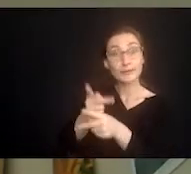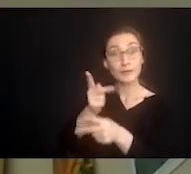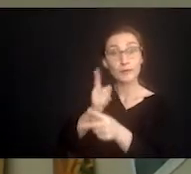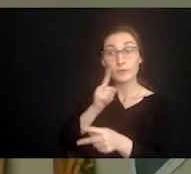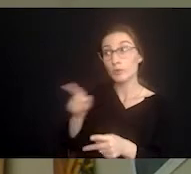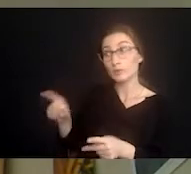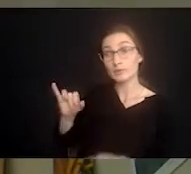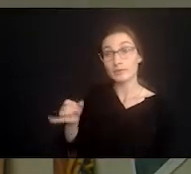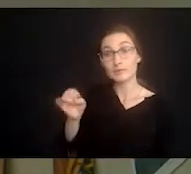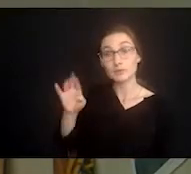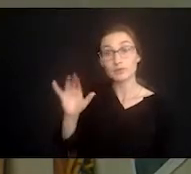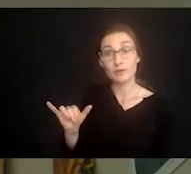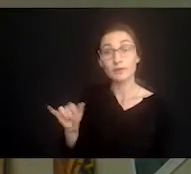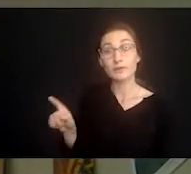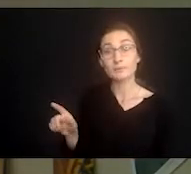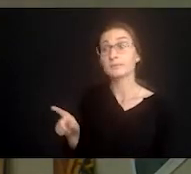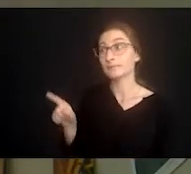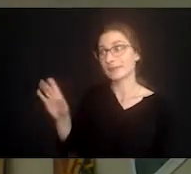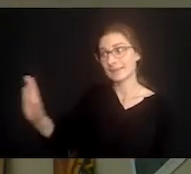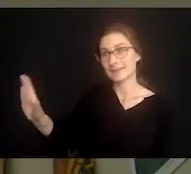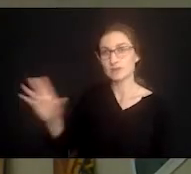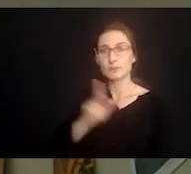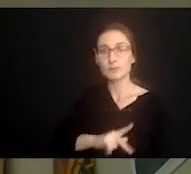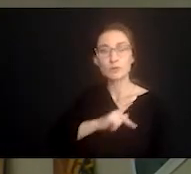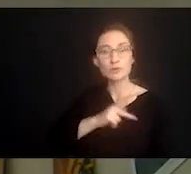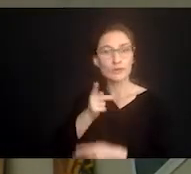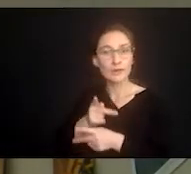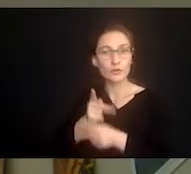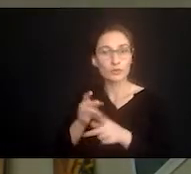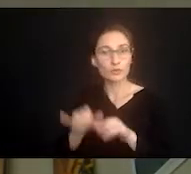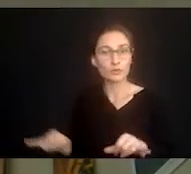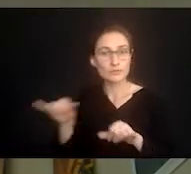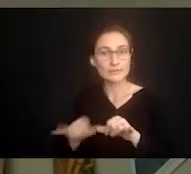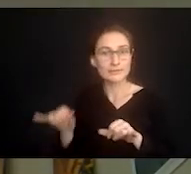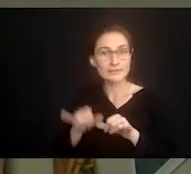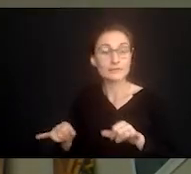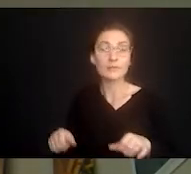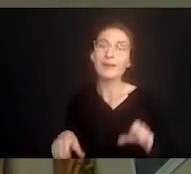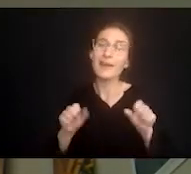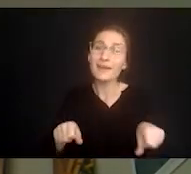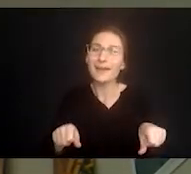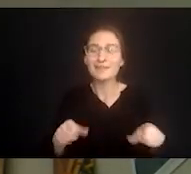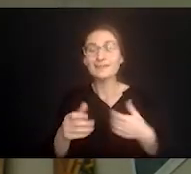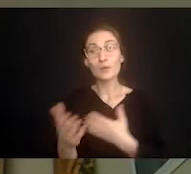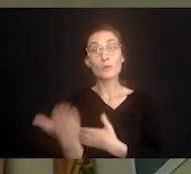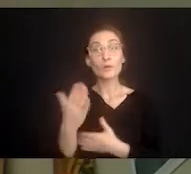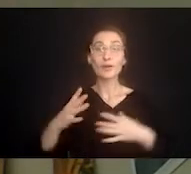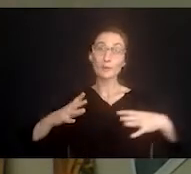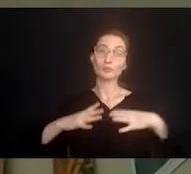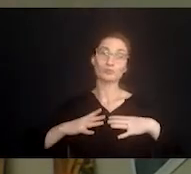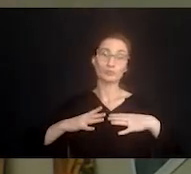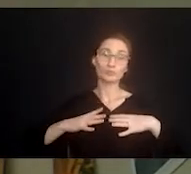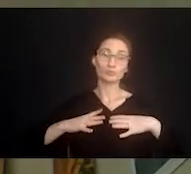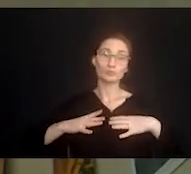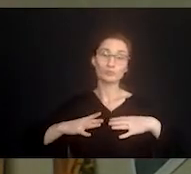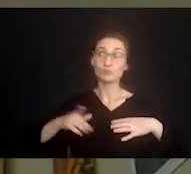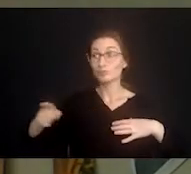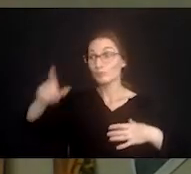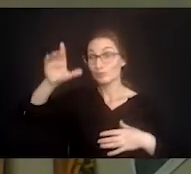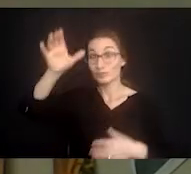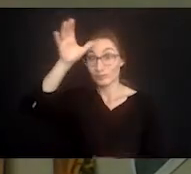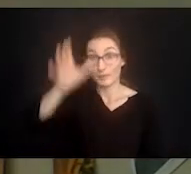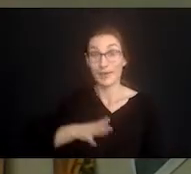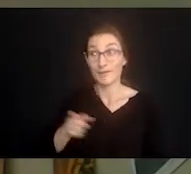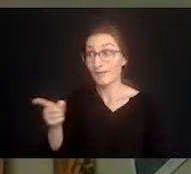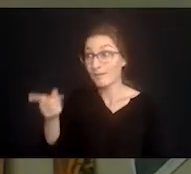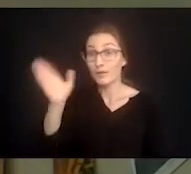ongoing care for my husband with his personal care routine in the morning so I could get a couple mornings off a week. It was awesome and they